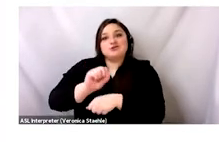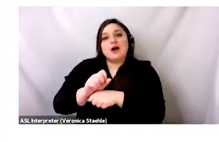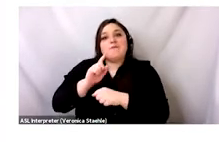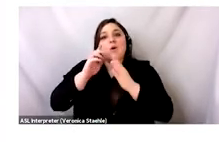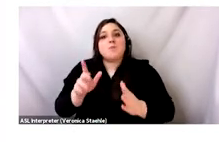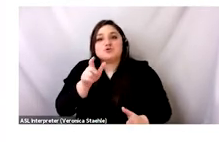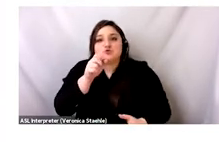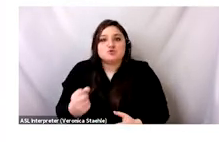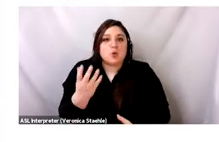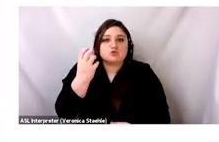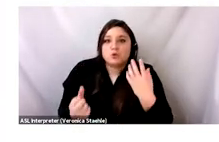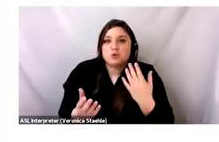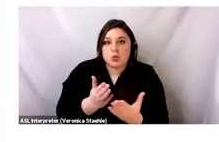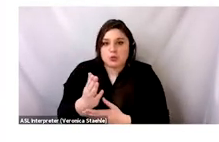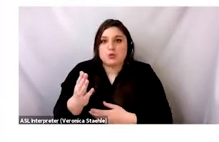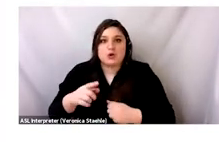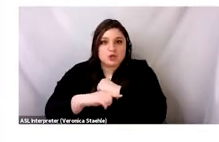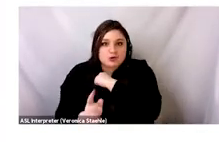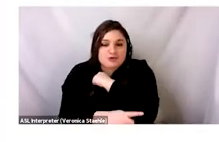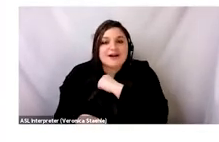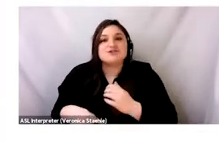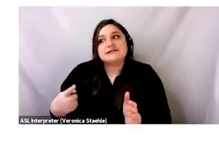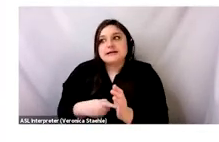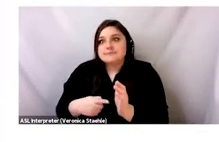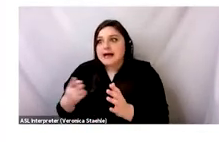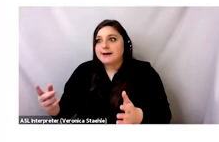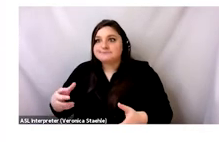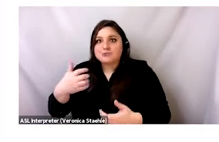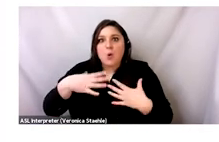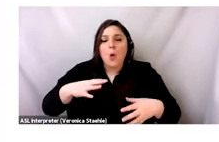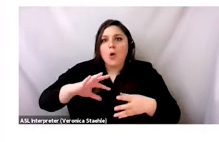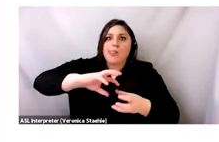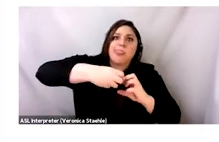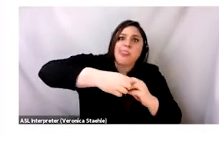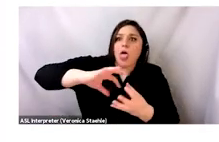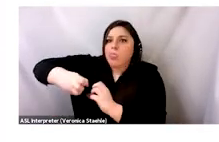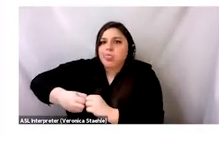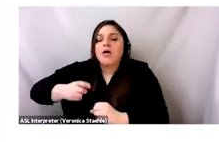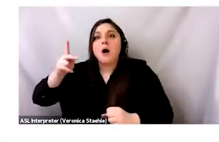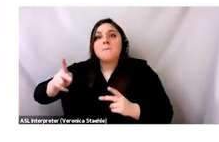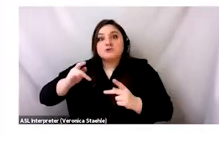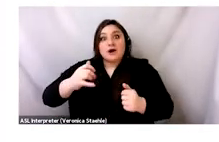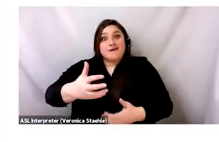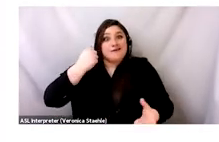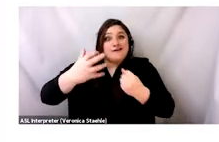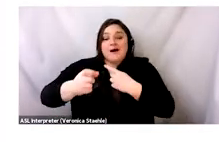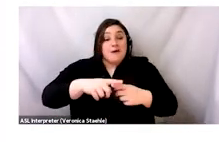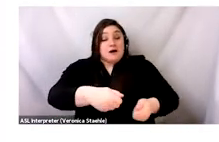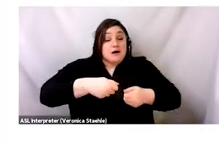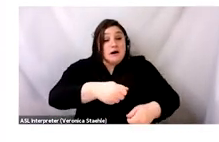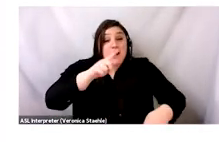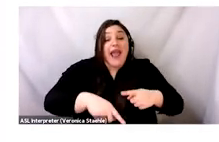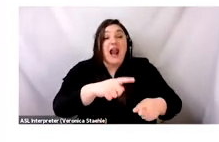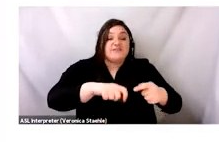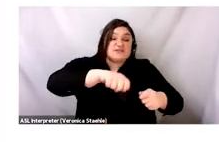do their job. So there are over 500 members of the Home Waste Pickers Association, and they reduce the landfill waste by up to 30%